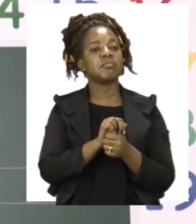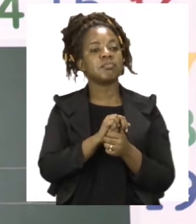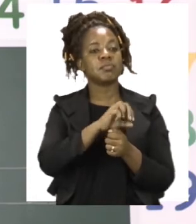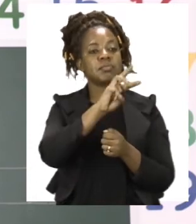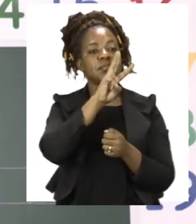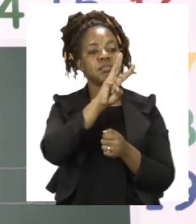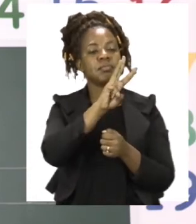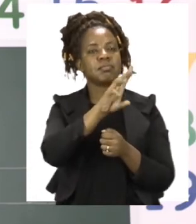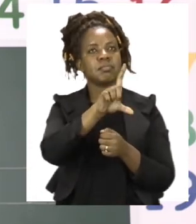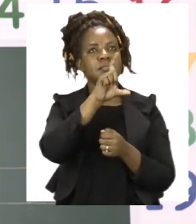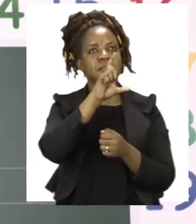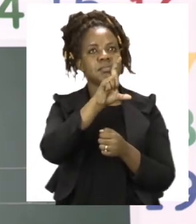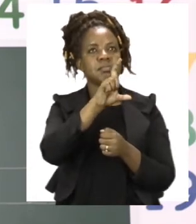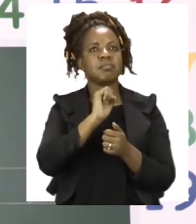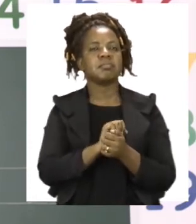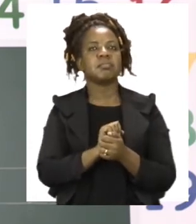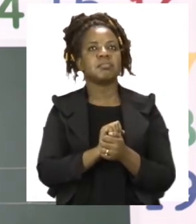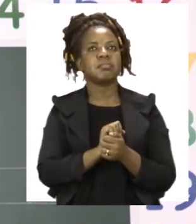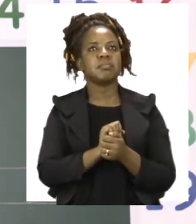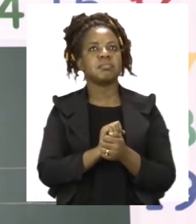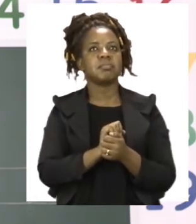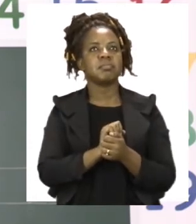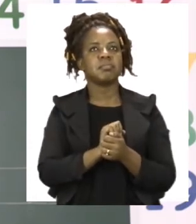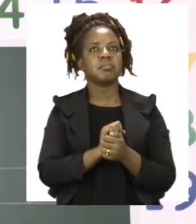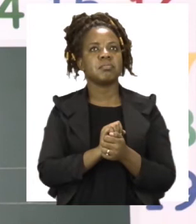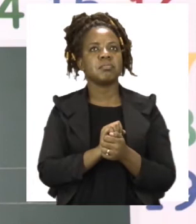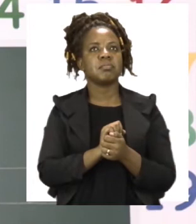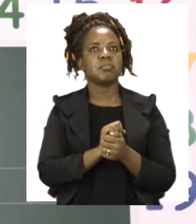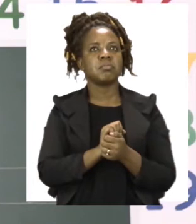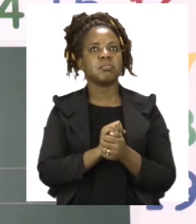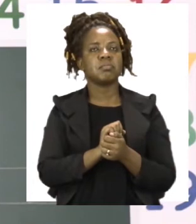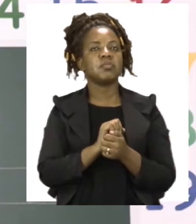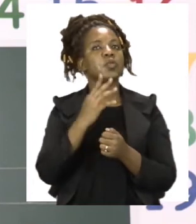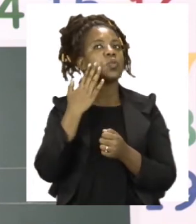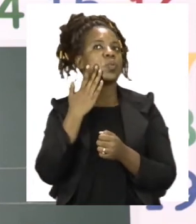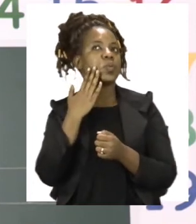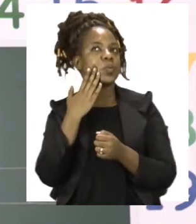And then I'm going to move on and say, when